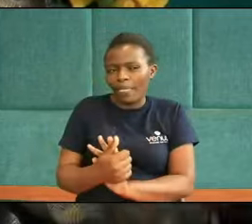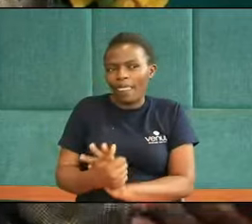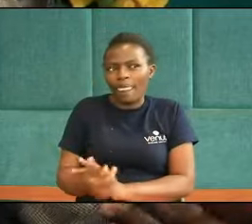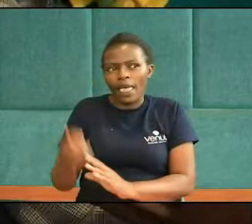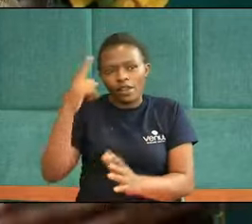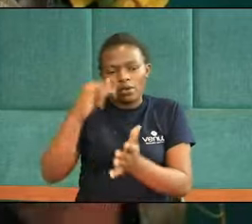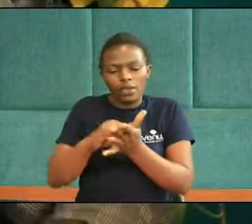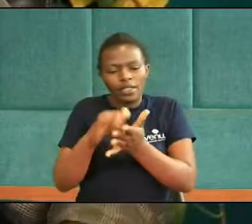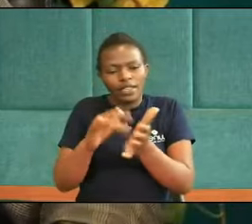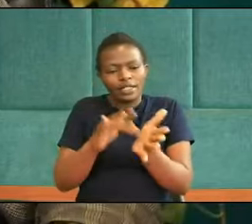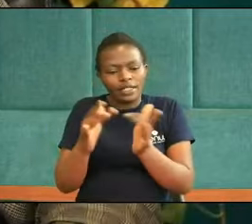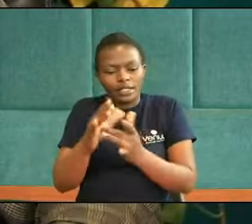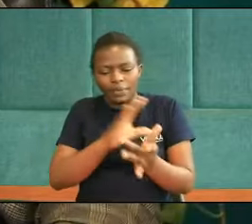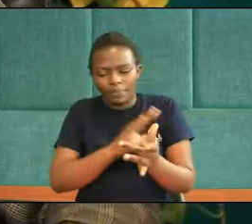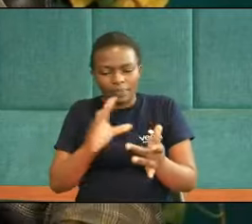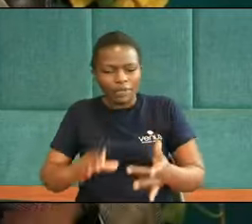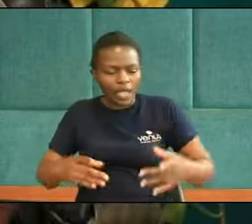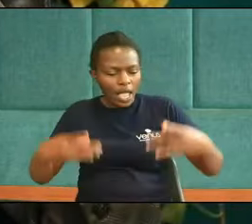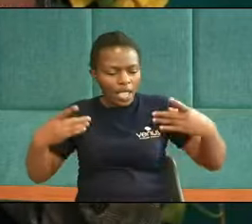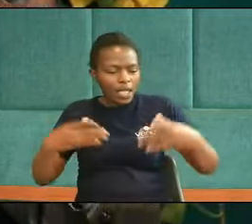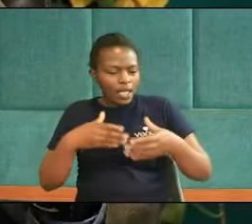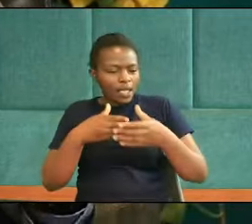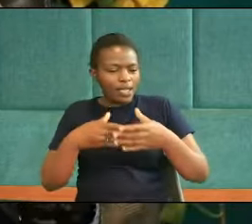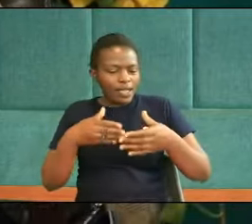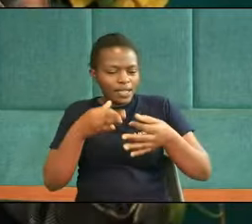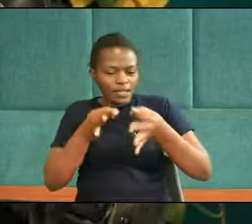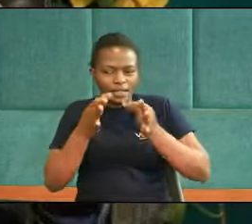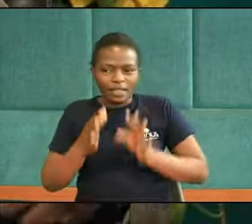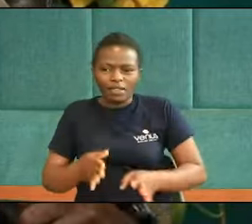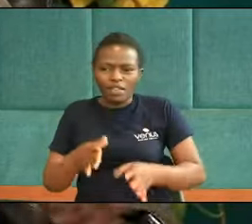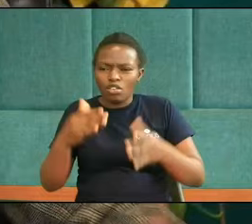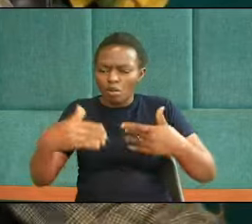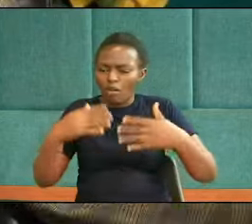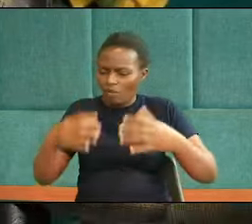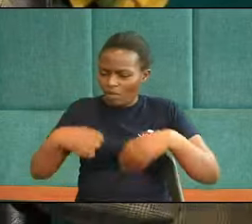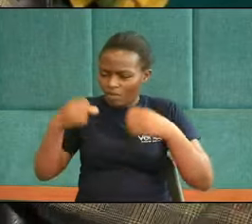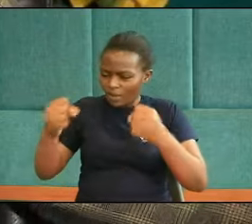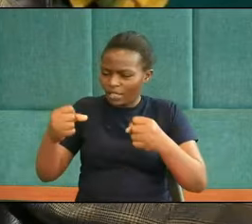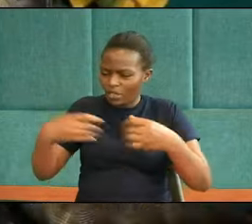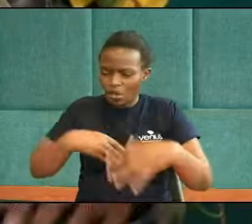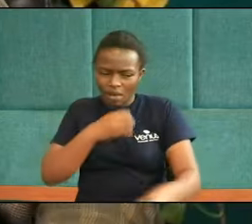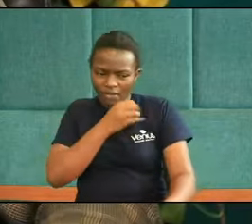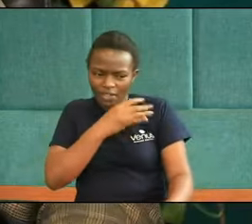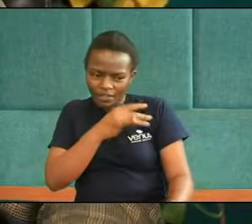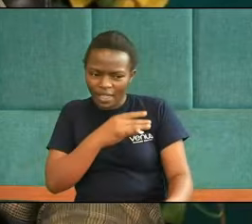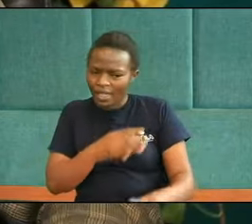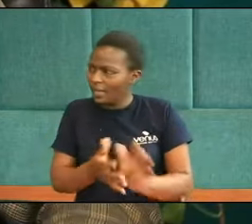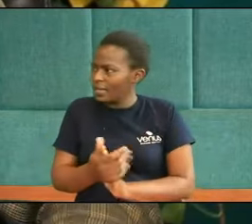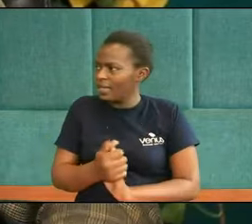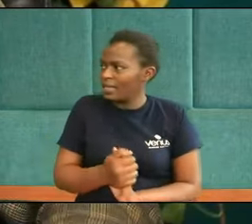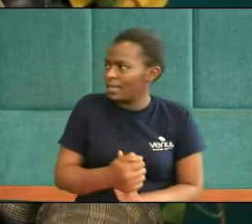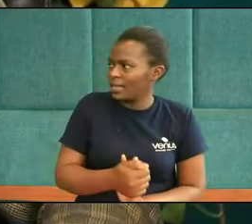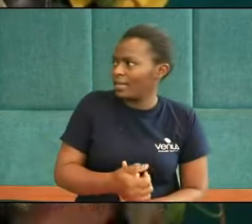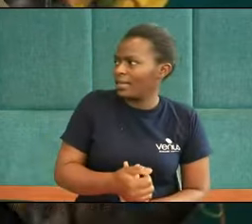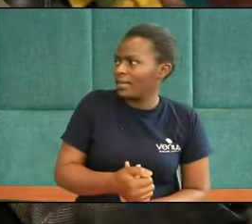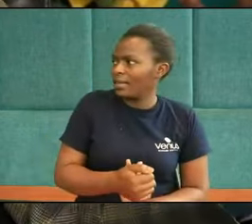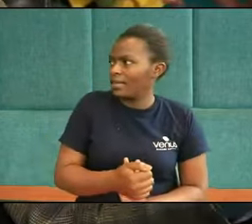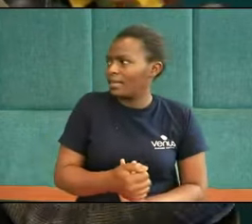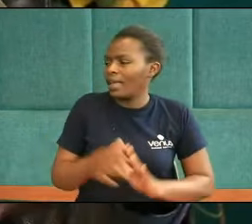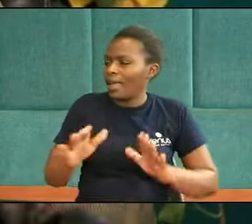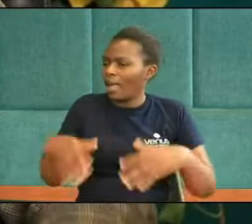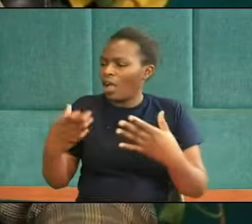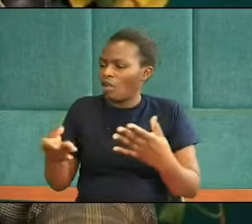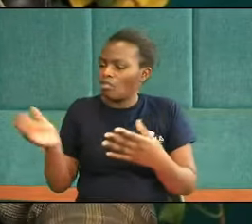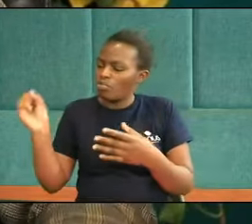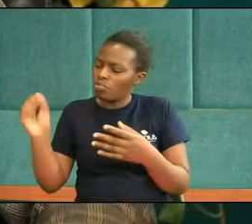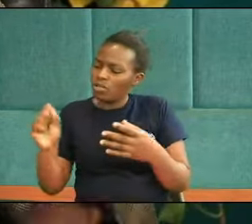Knowing Jesus Is your advocate You know Do you feel More confident How would you feel Maybe we can ask Peter Lewis and Ariana To tell us How would